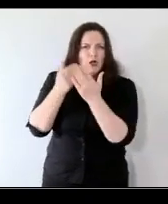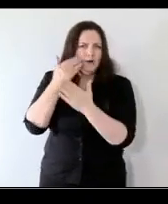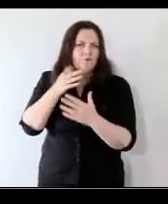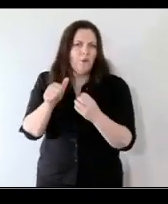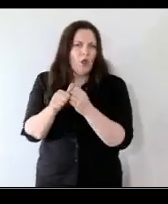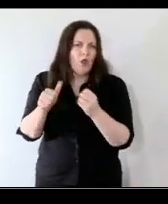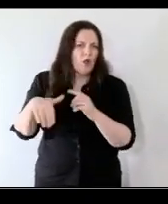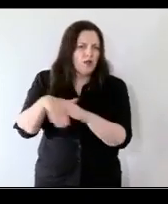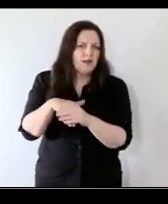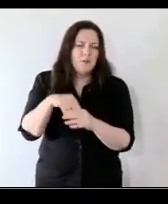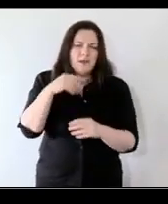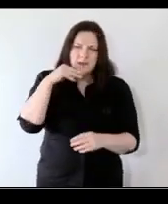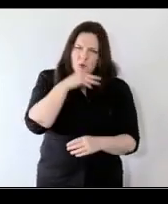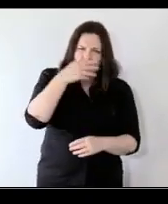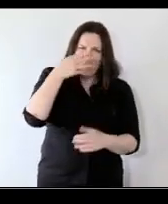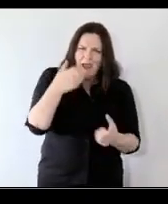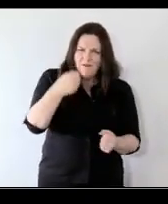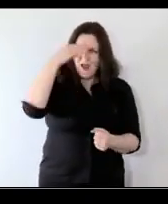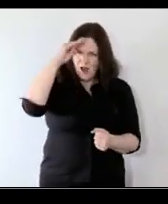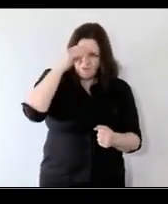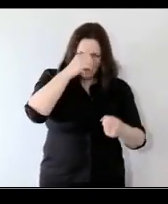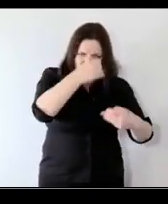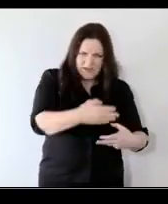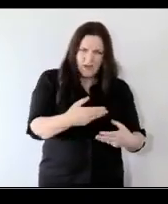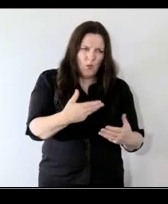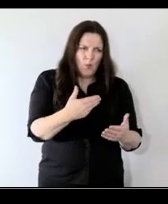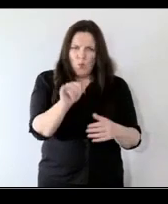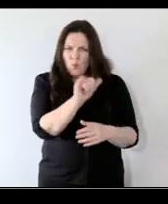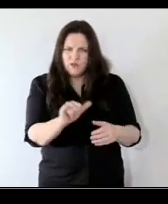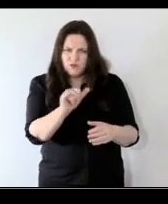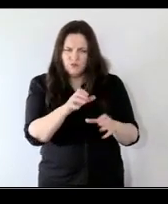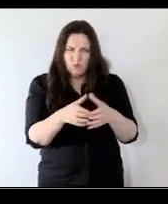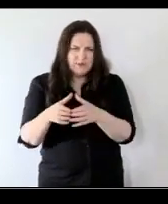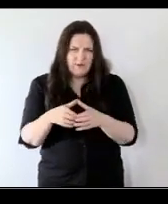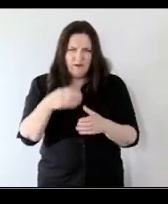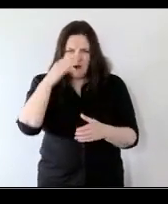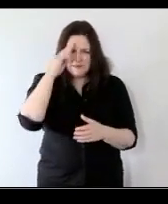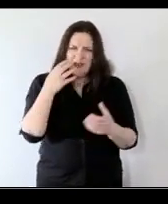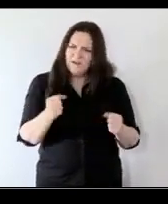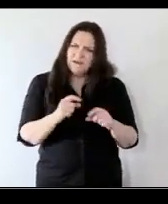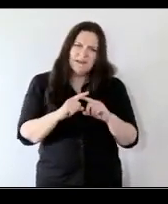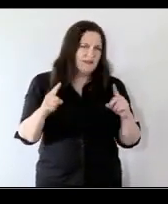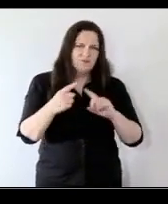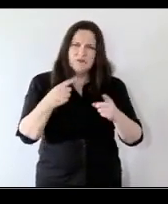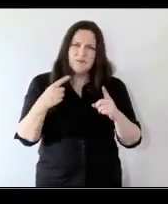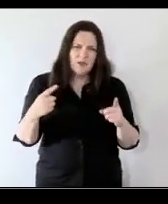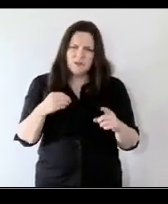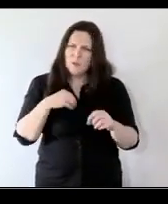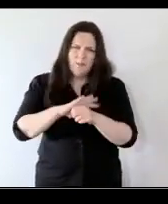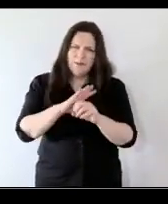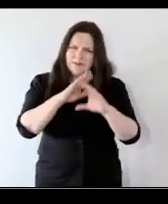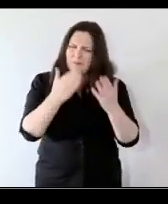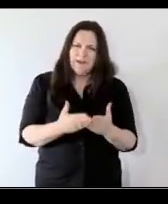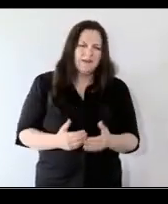you know to have our state that can look at which of the groups in ireland because we had a very different response in many ways uh to the